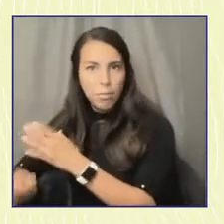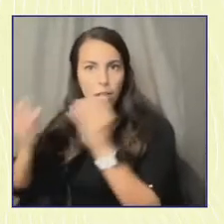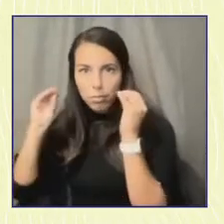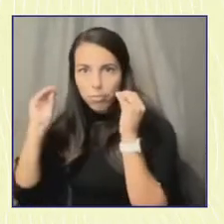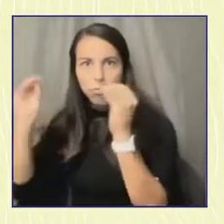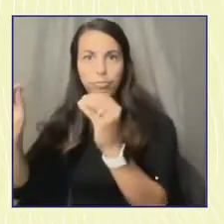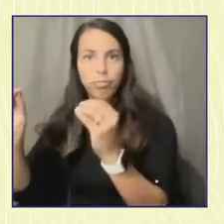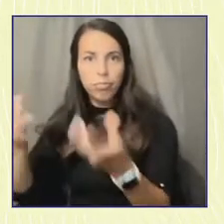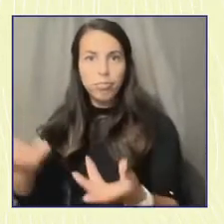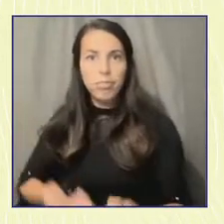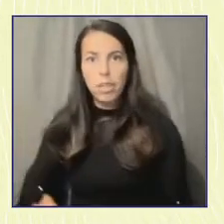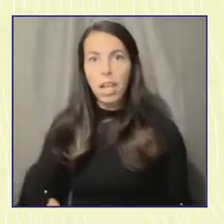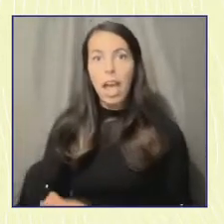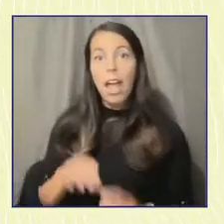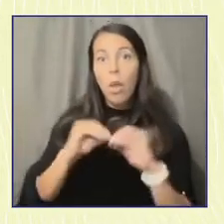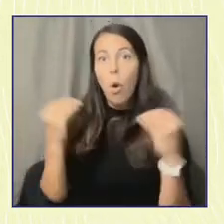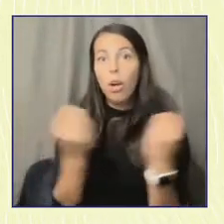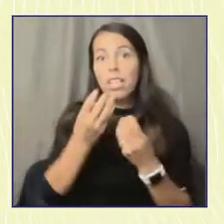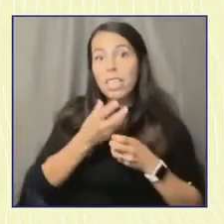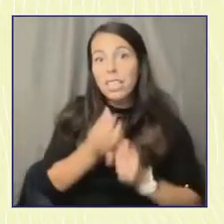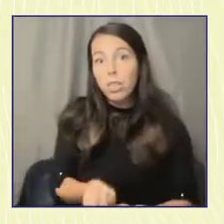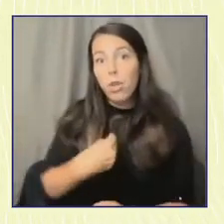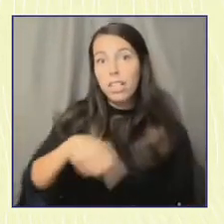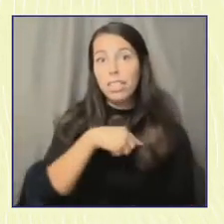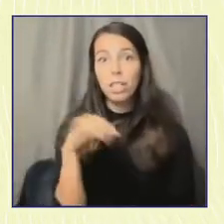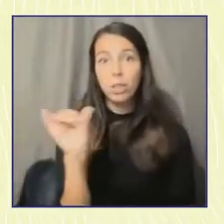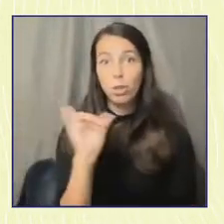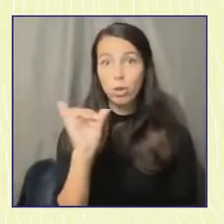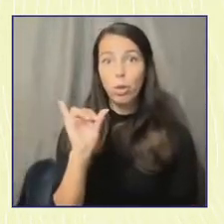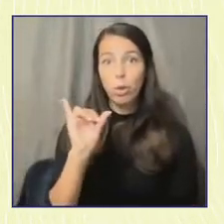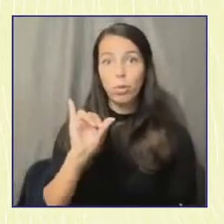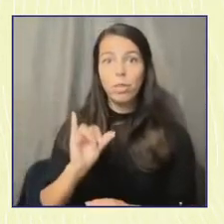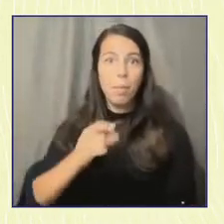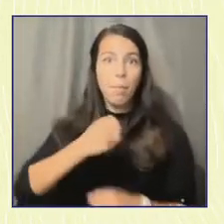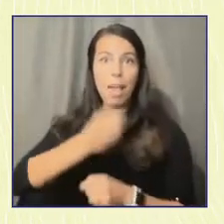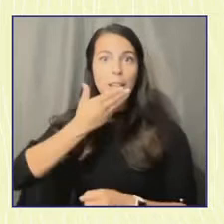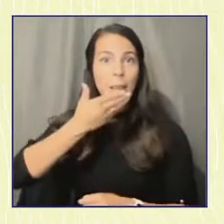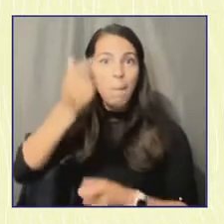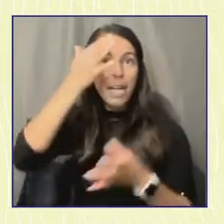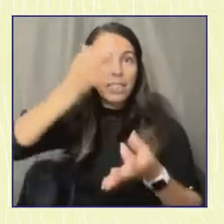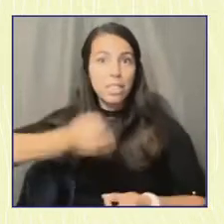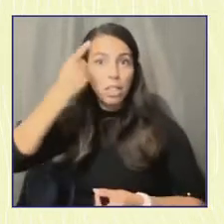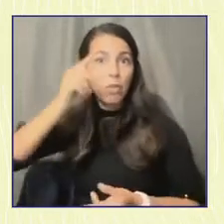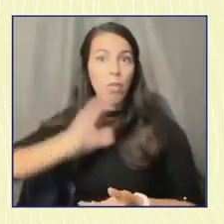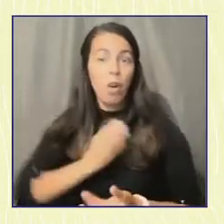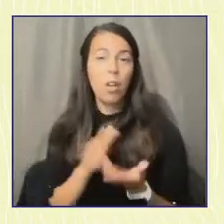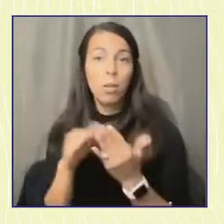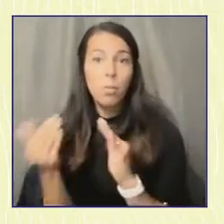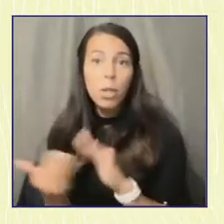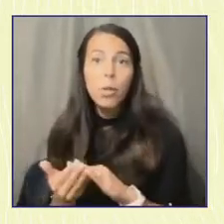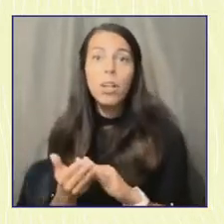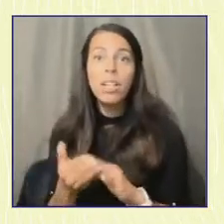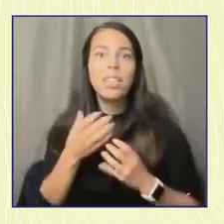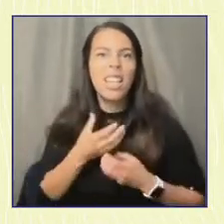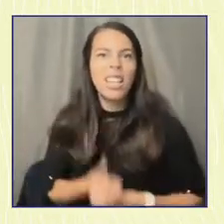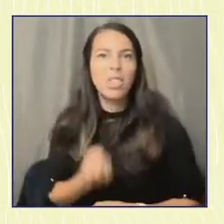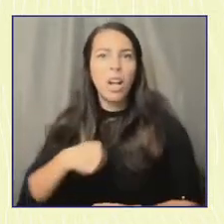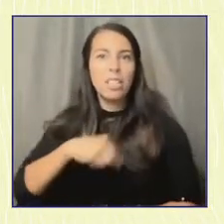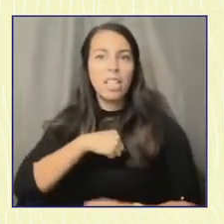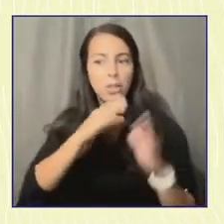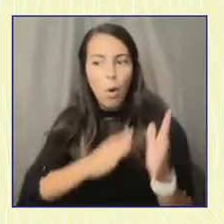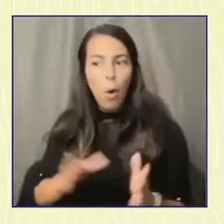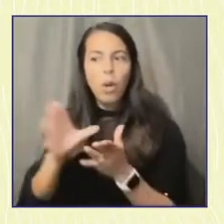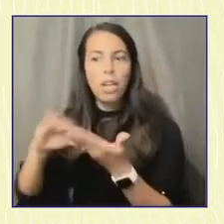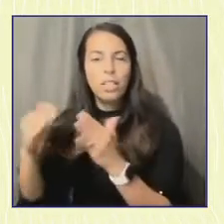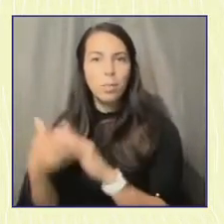also trust us to make the decisions that are best for communities and trust us to organize our communities. And those are the things